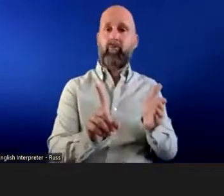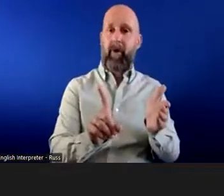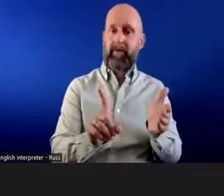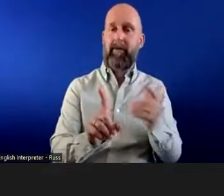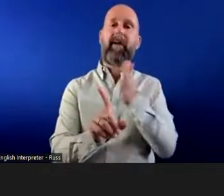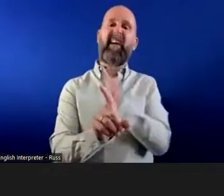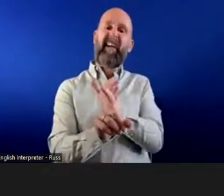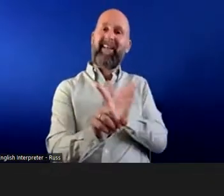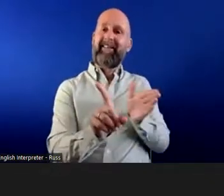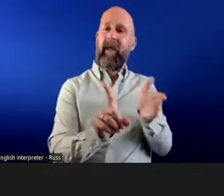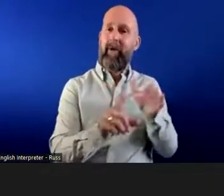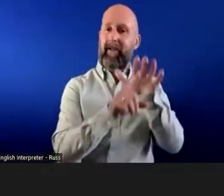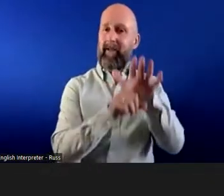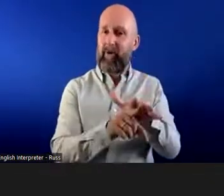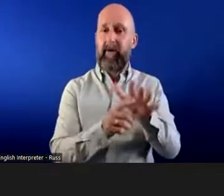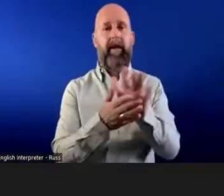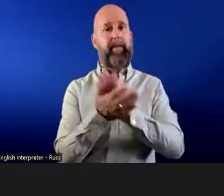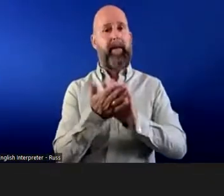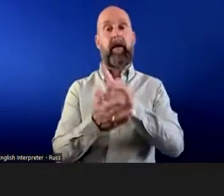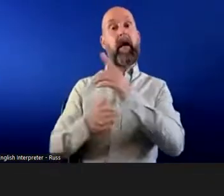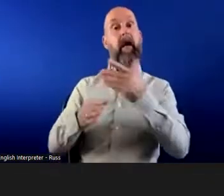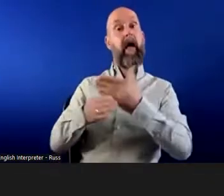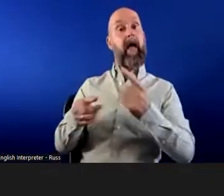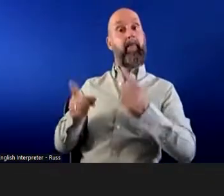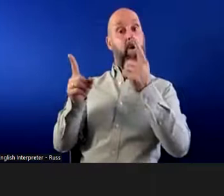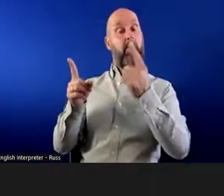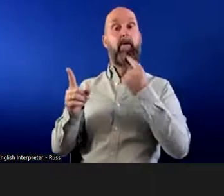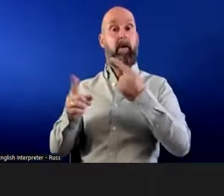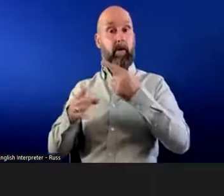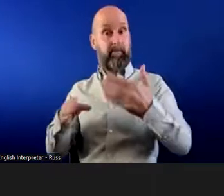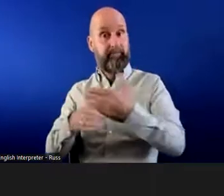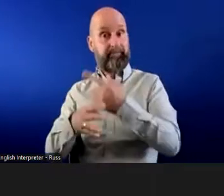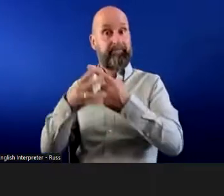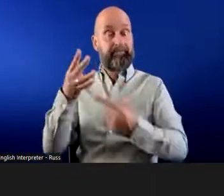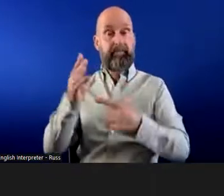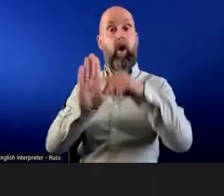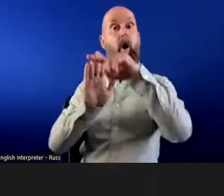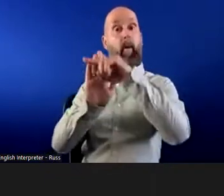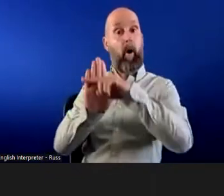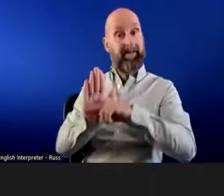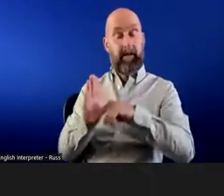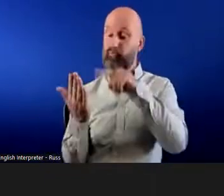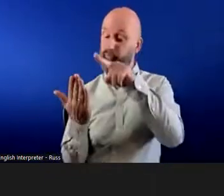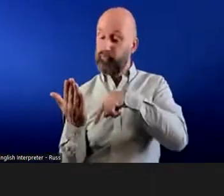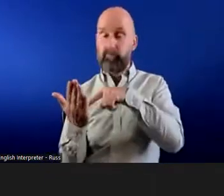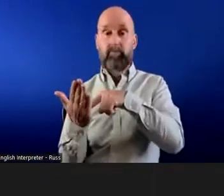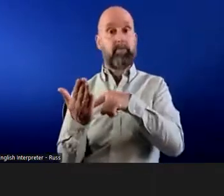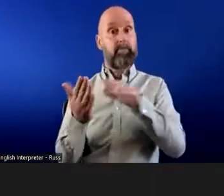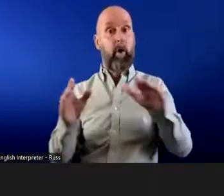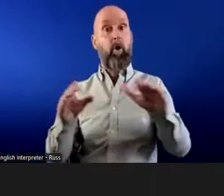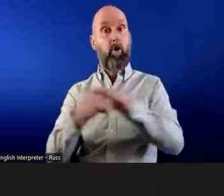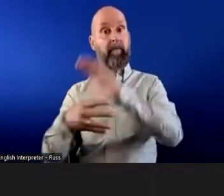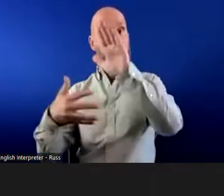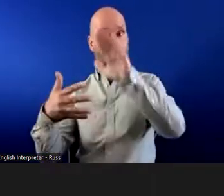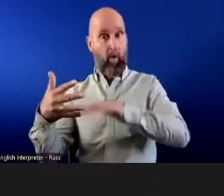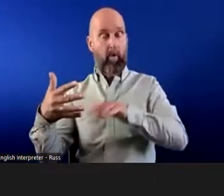indirect discrimination may occur where the employer has a requirement or a practice, perhaps a policy, and it applies to everyone in the workplace, but it